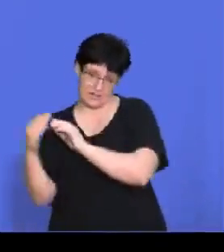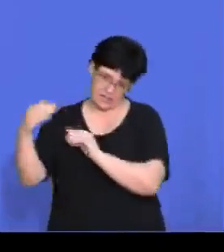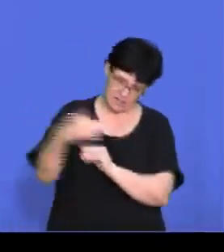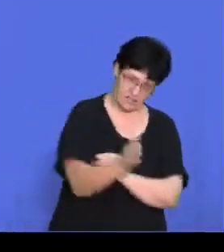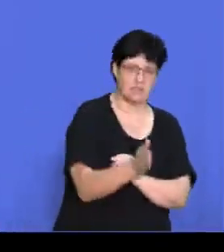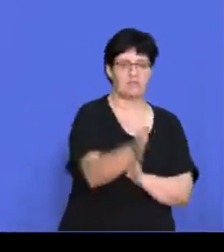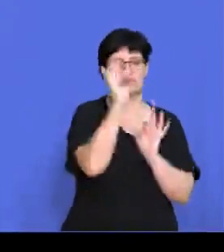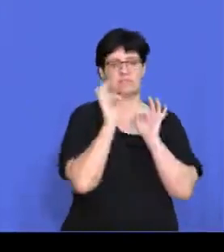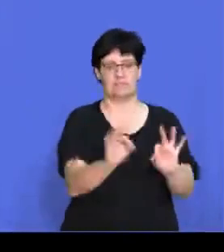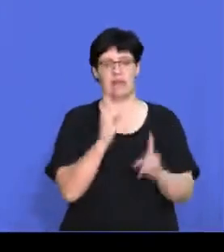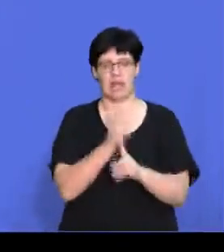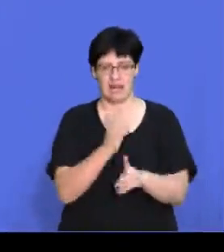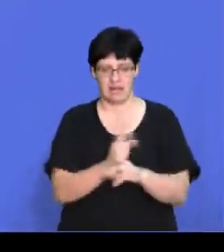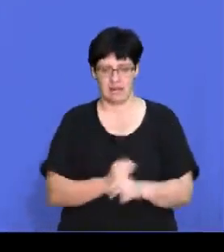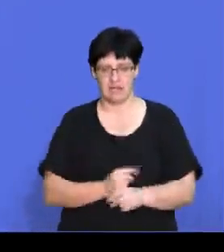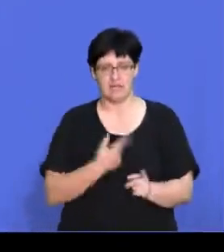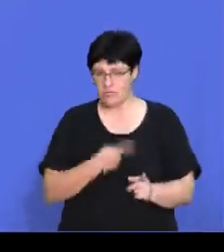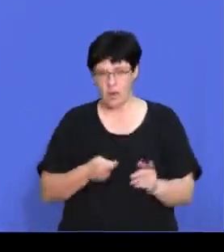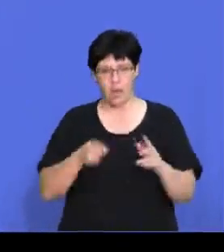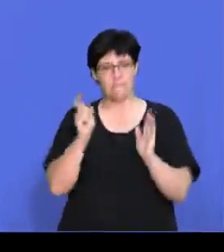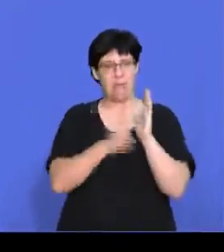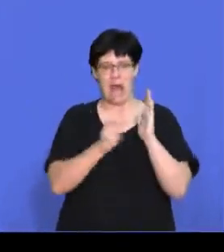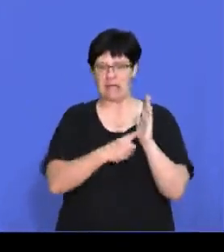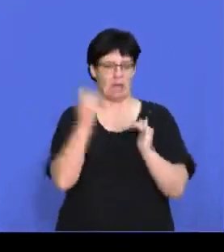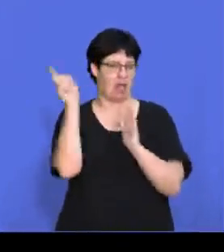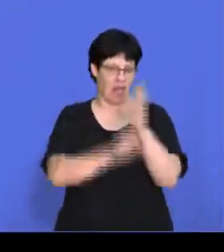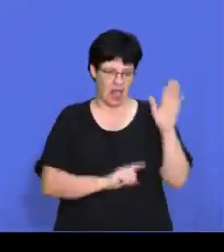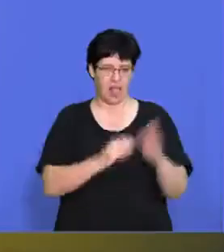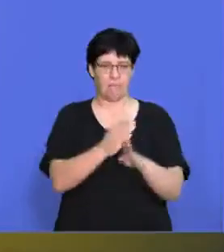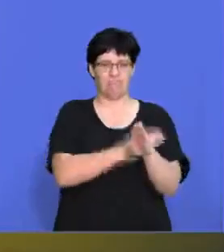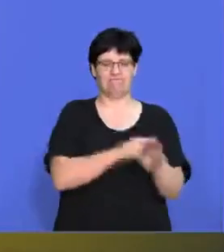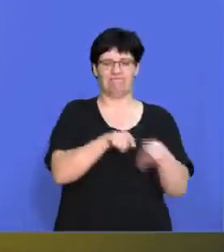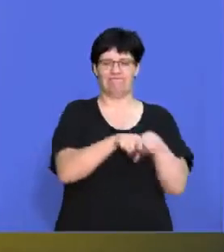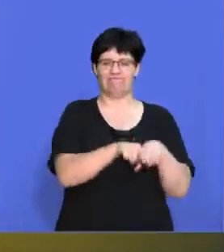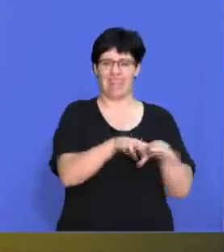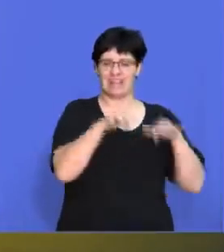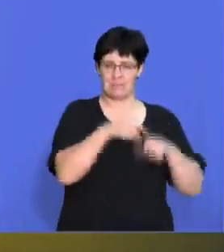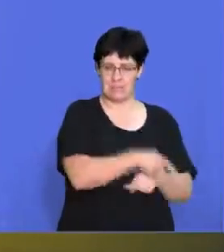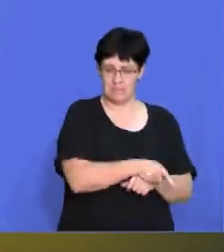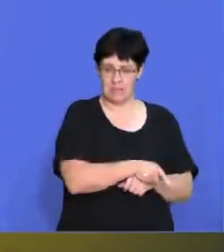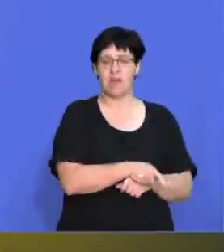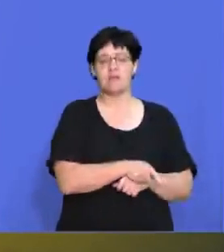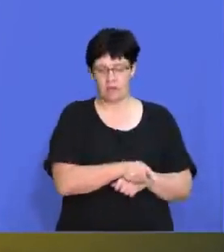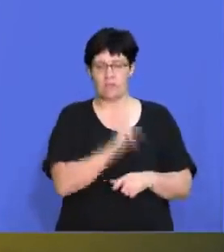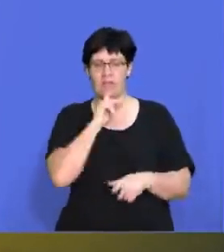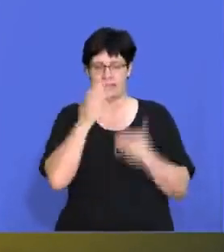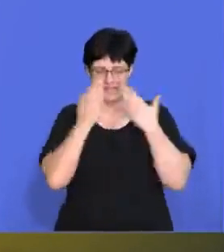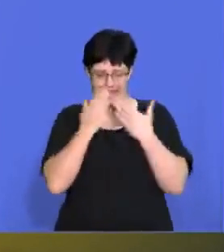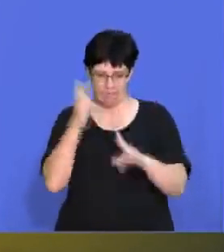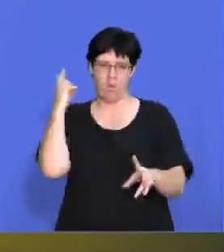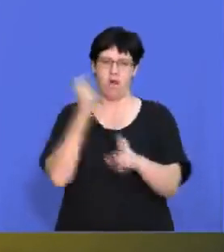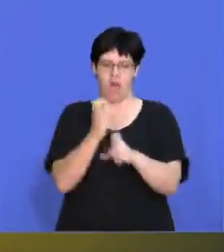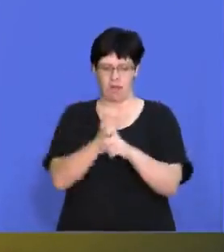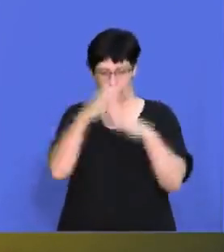be corrected. So you didn't get the marks that you wanted in your prelim exam, right? You're going to take